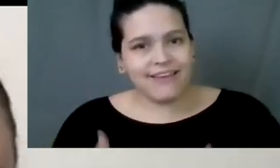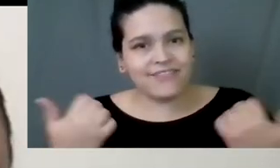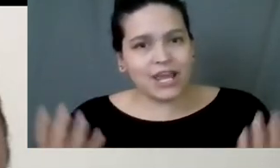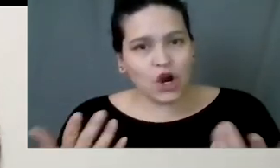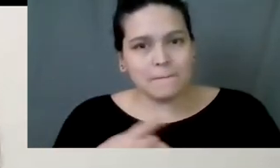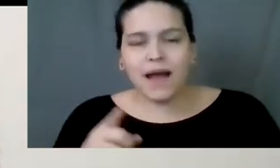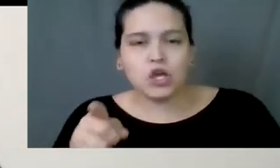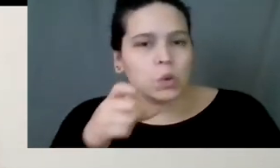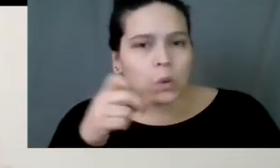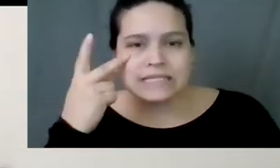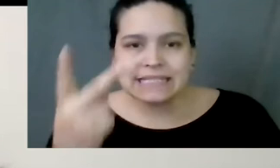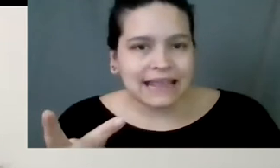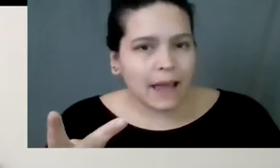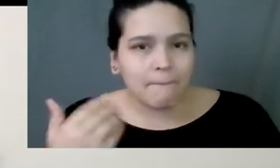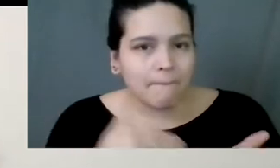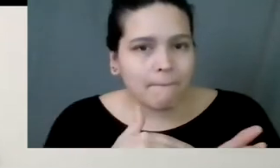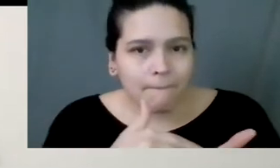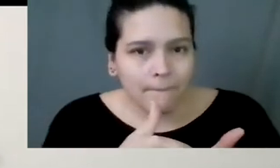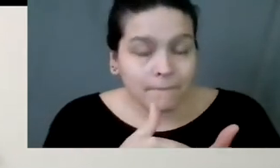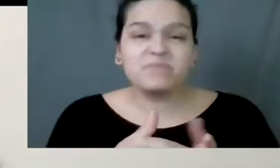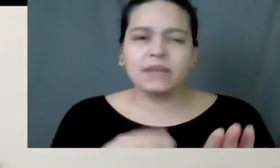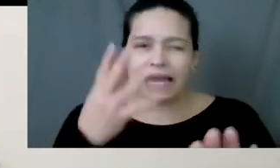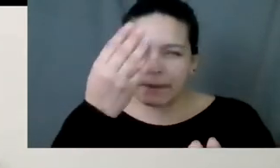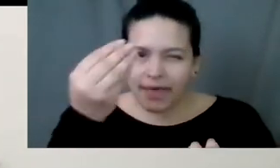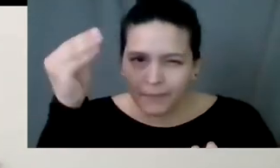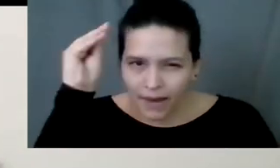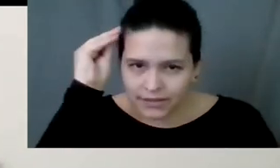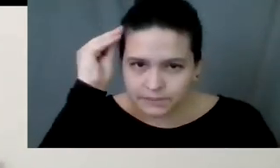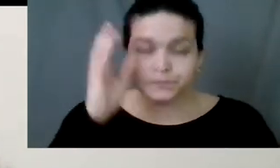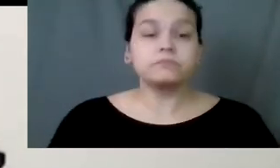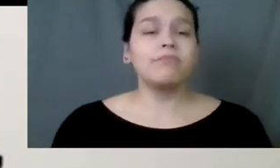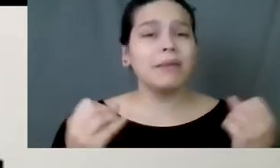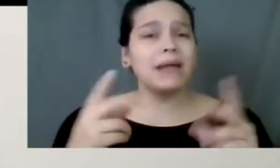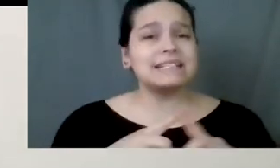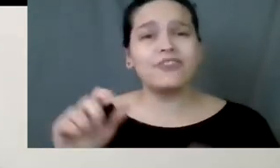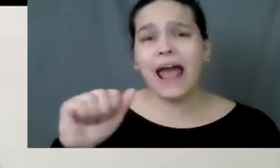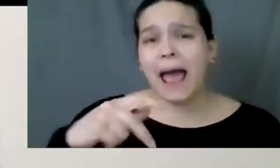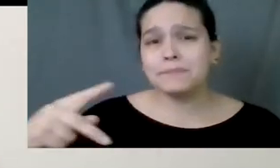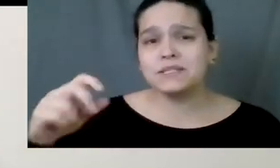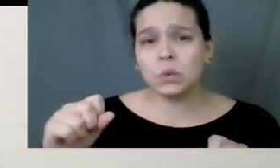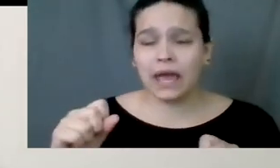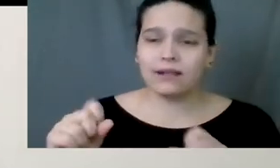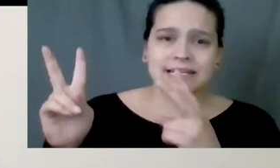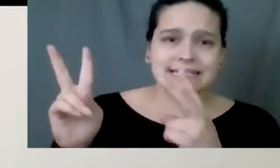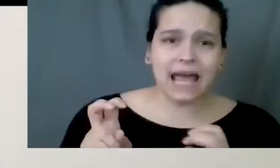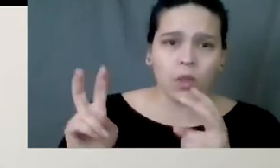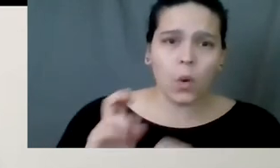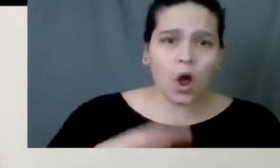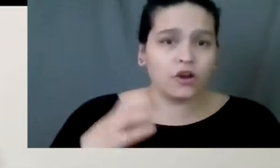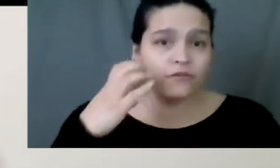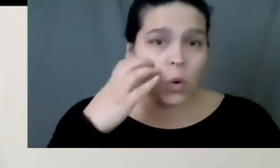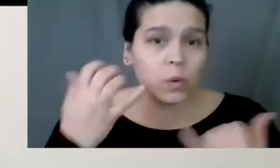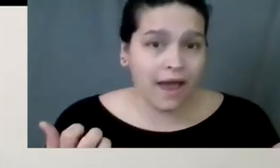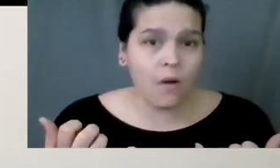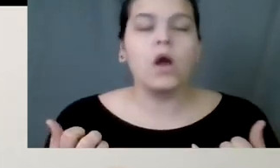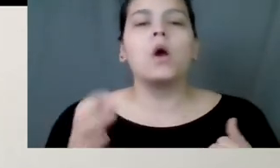and you just don't see them. So keep that in mind. And there are all kinds of apps you can put on your phone now that